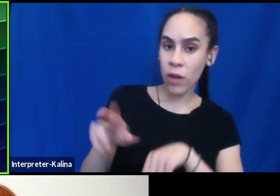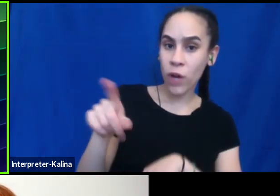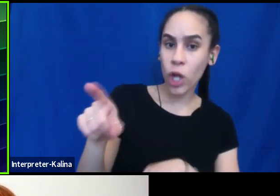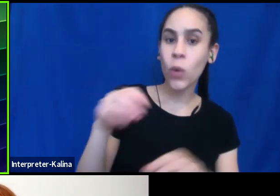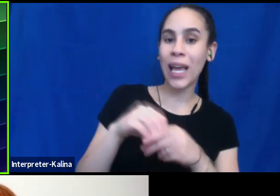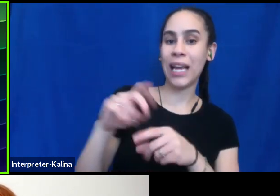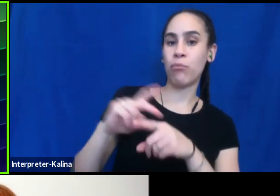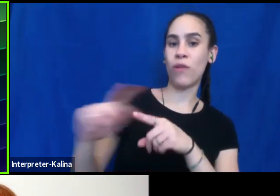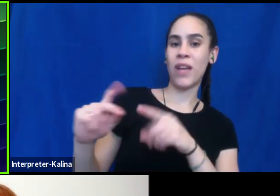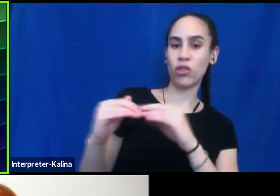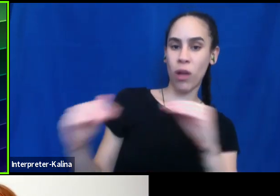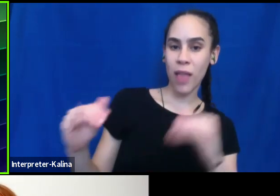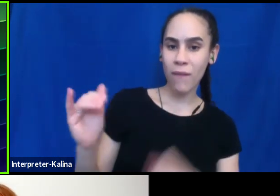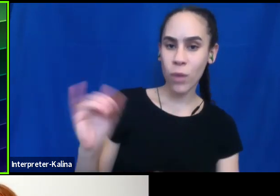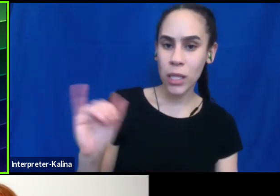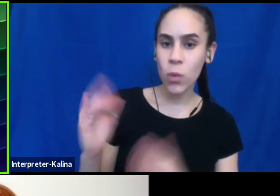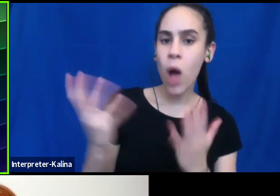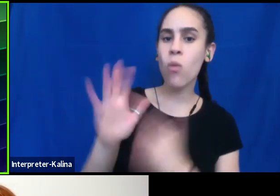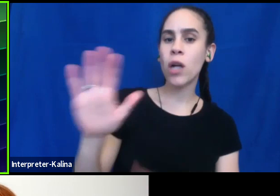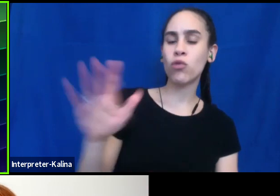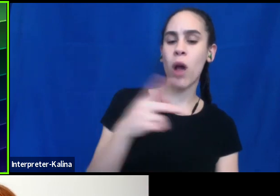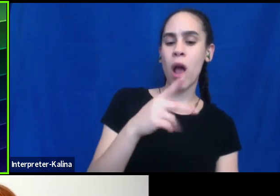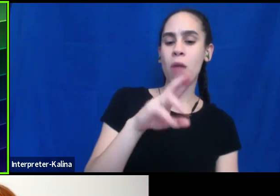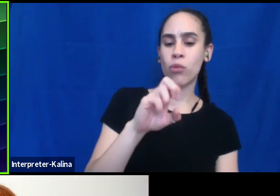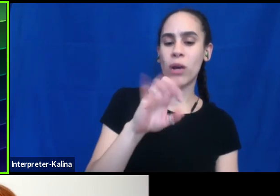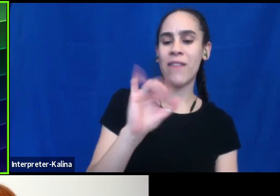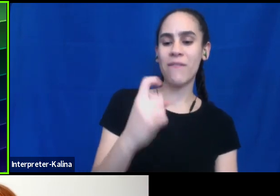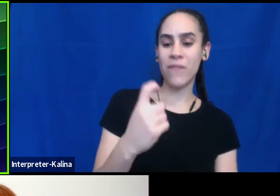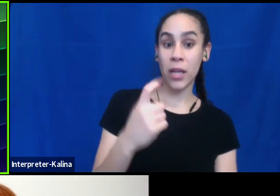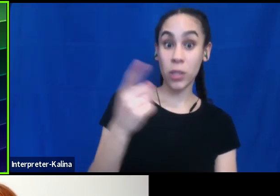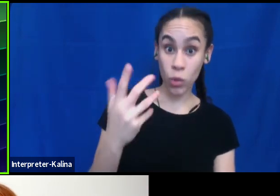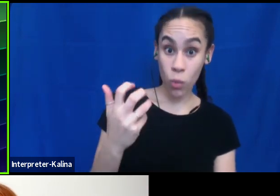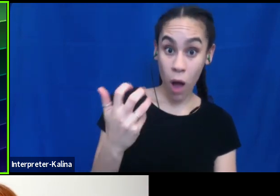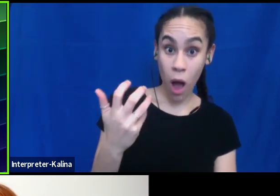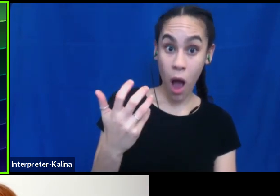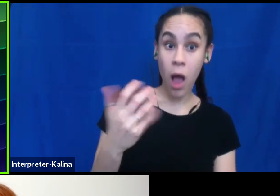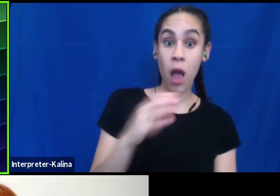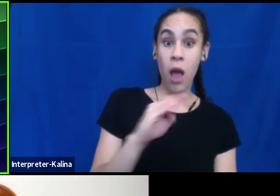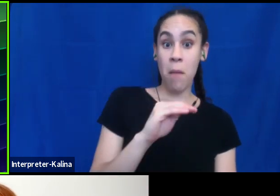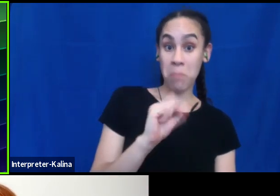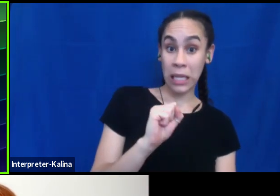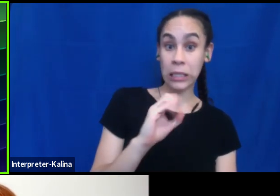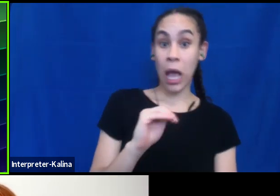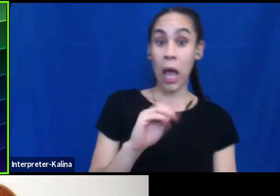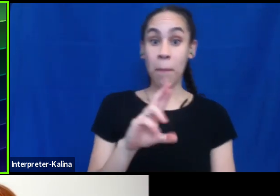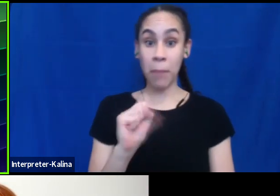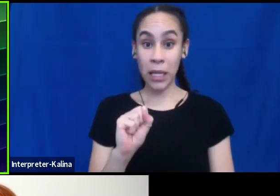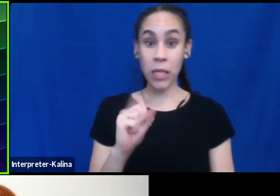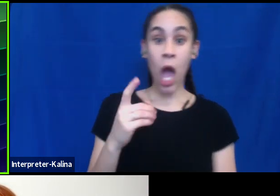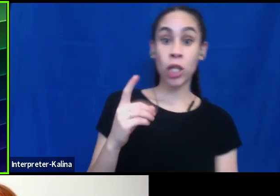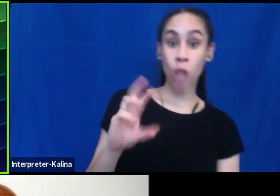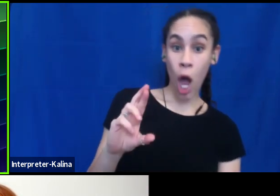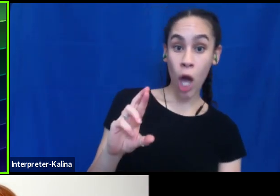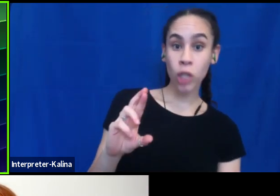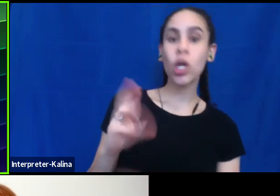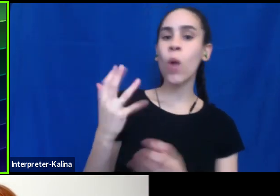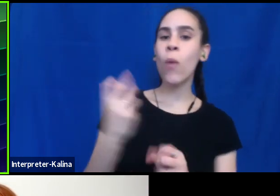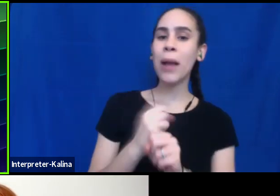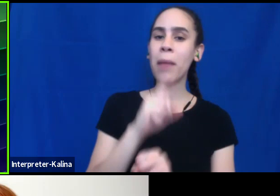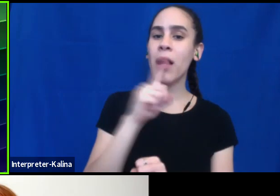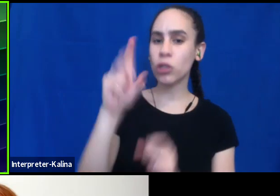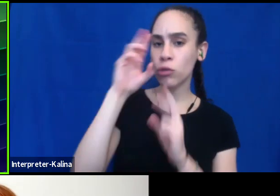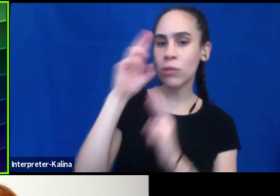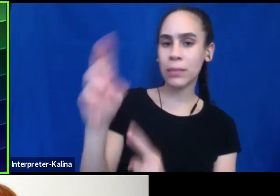a professional level? So what are your prefixes, right? Do you want, you know, Ms. Mrs. Doctor, we want to make sure we're being respectful. So